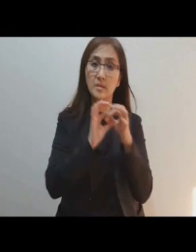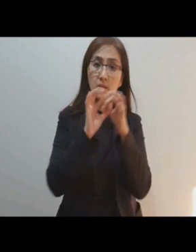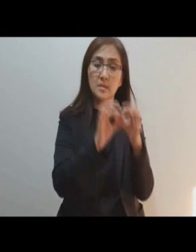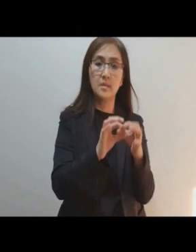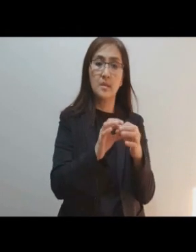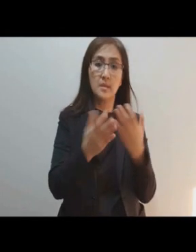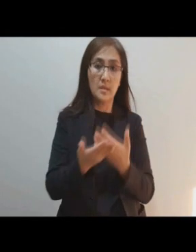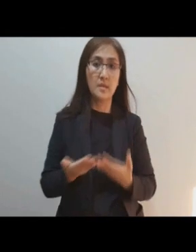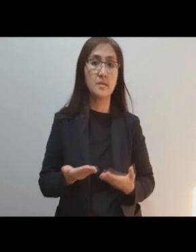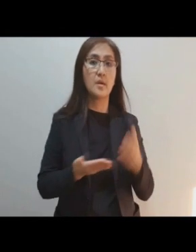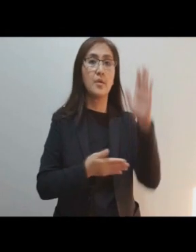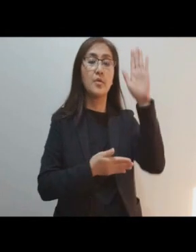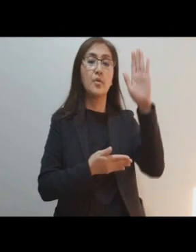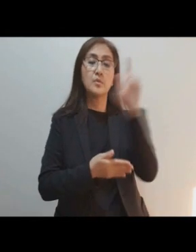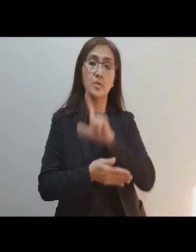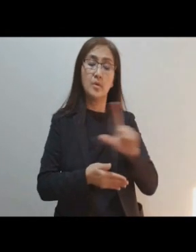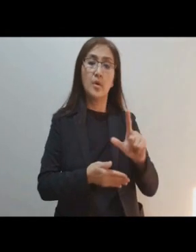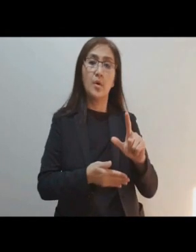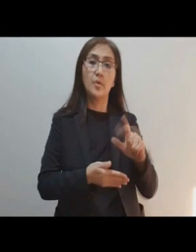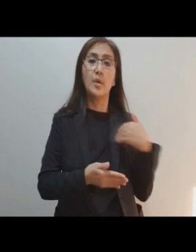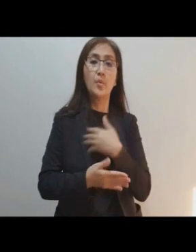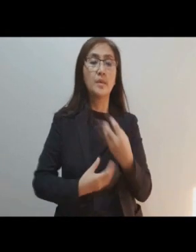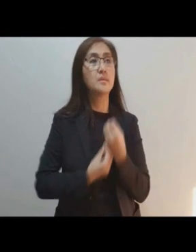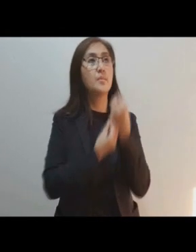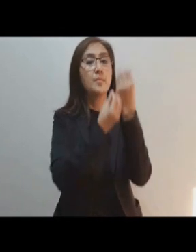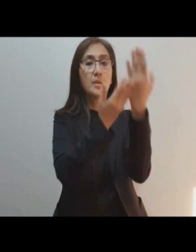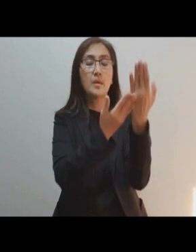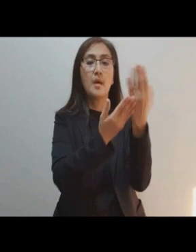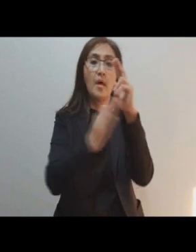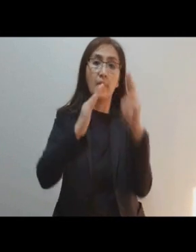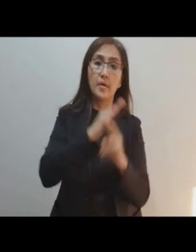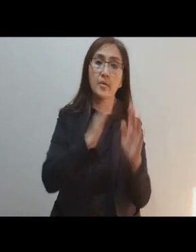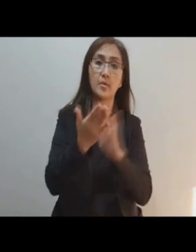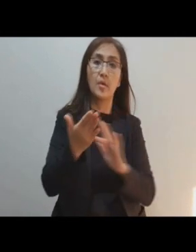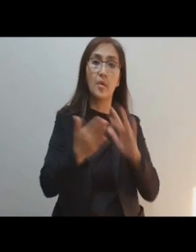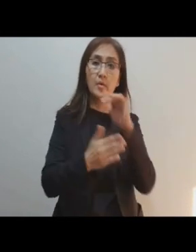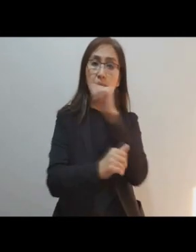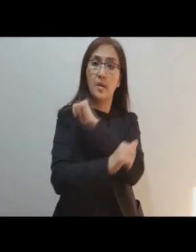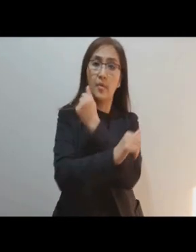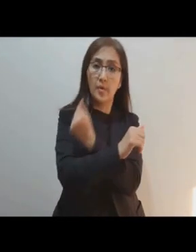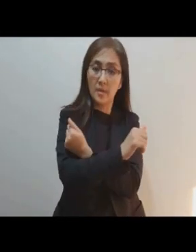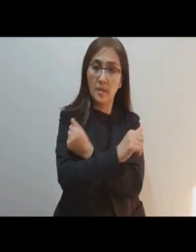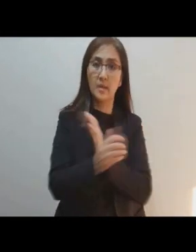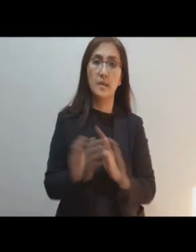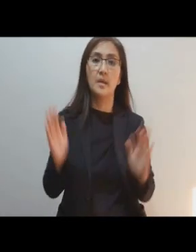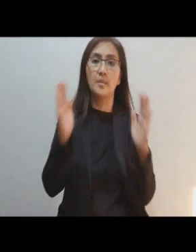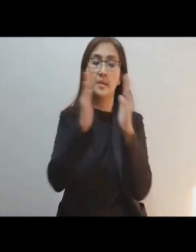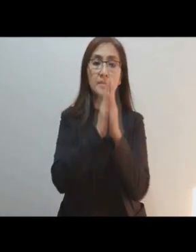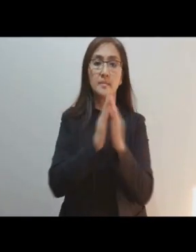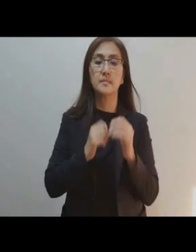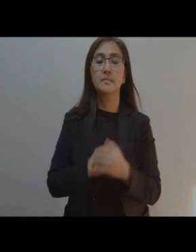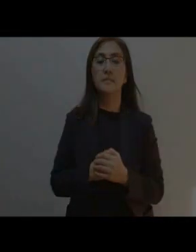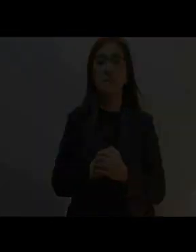These are yours, O Lord, and we submit all these under your most glorious authority. Amen.